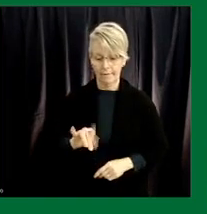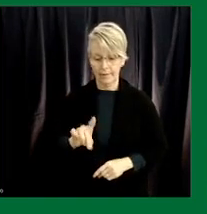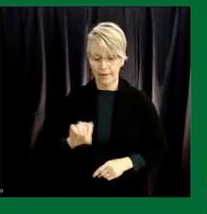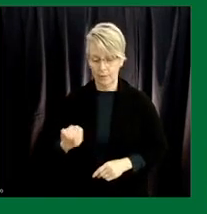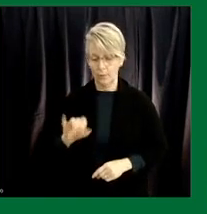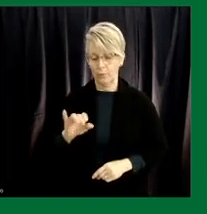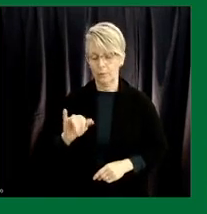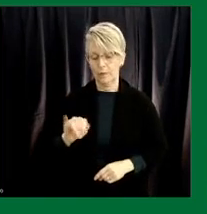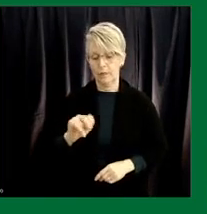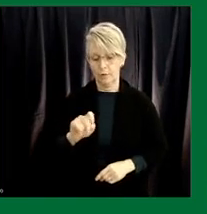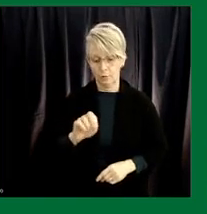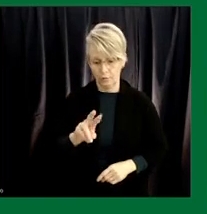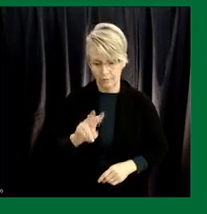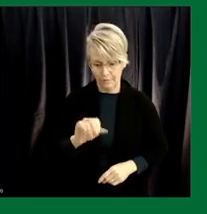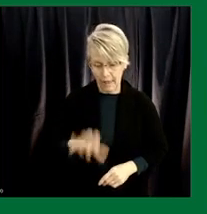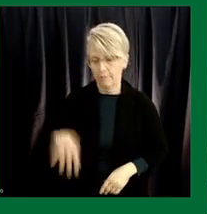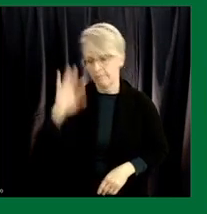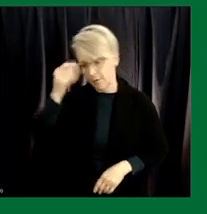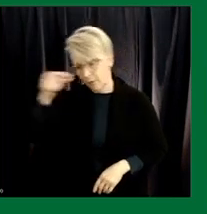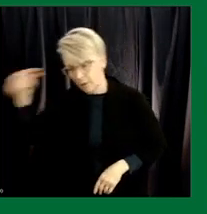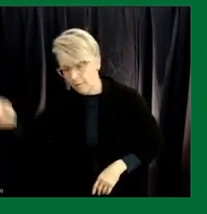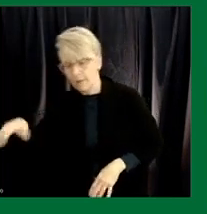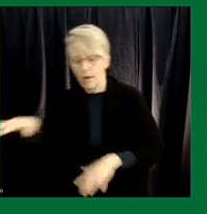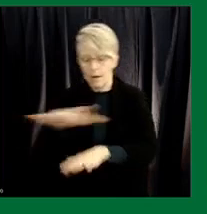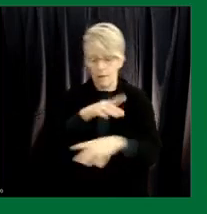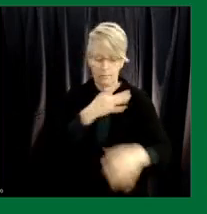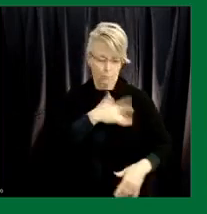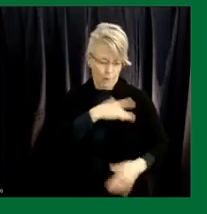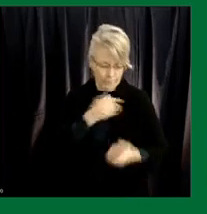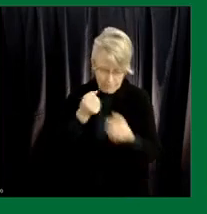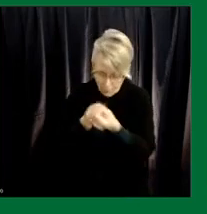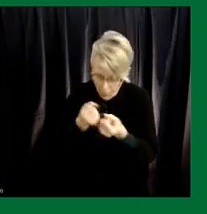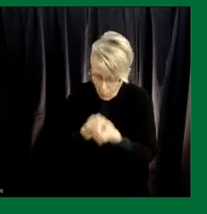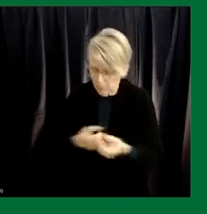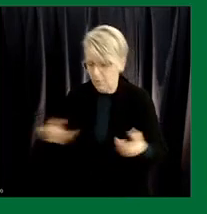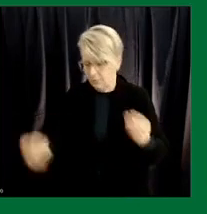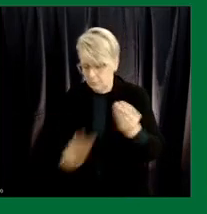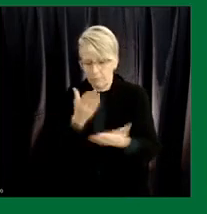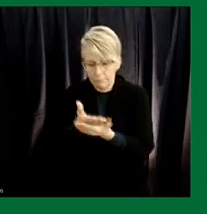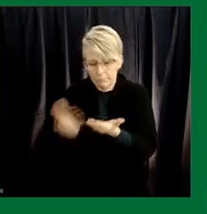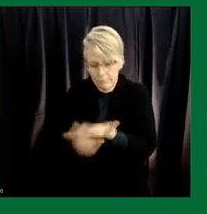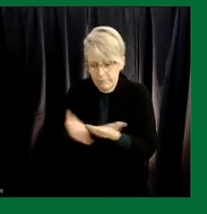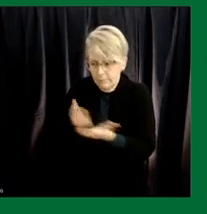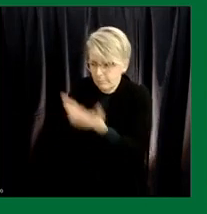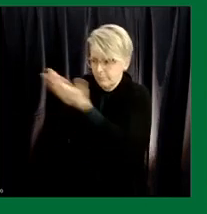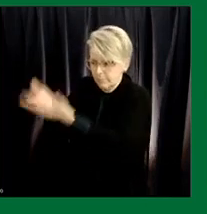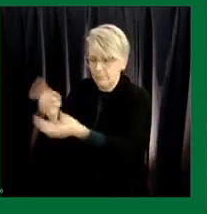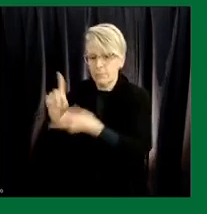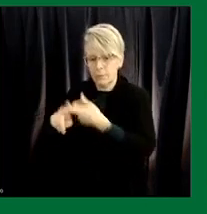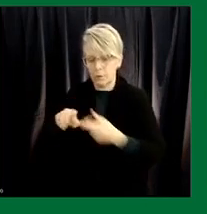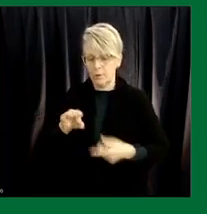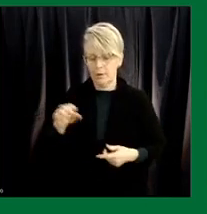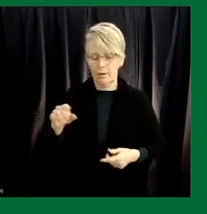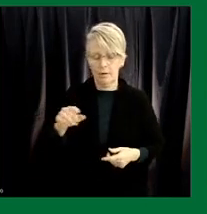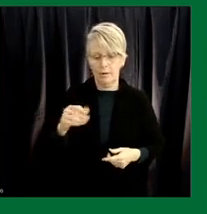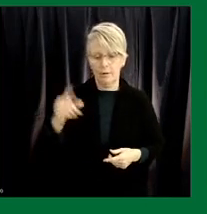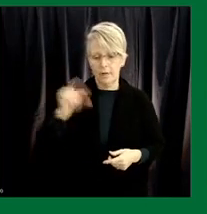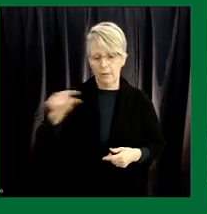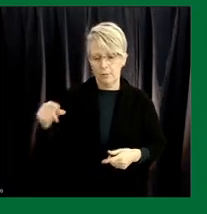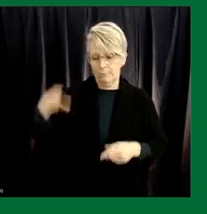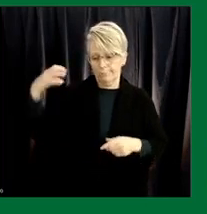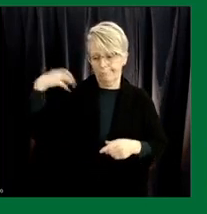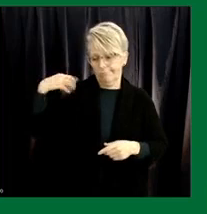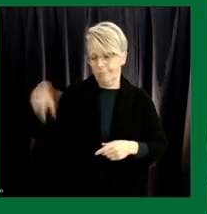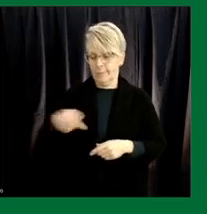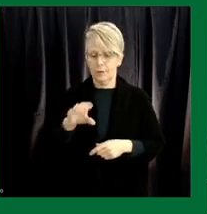government uh letters of of support from the province uh to the uh to the federal government to minister champaign specifically um as this is